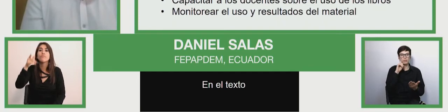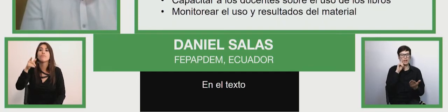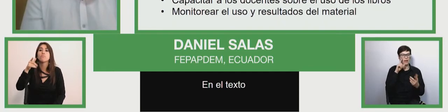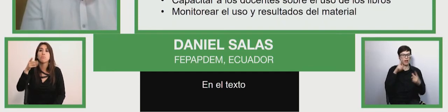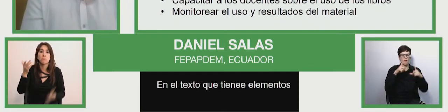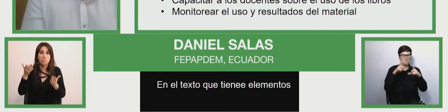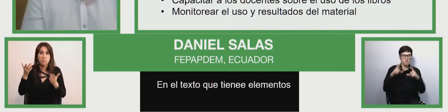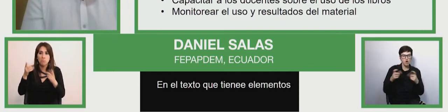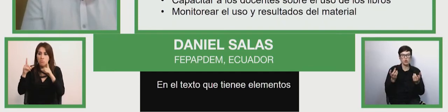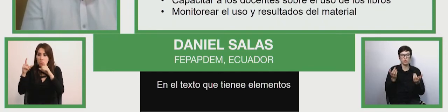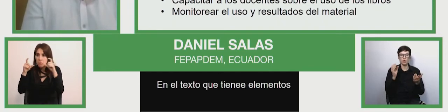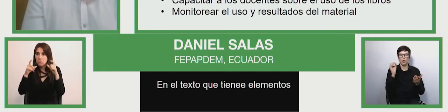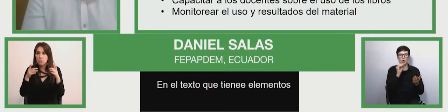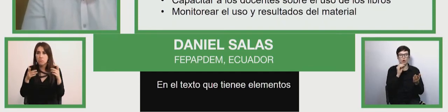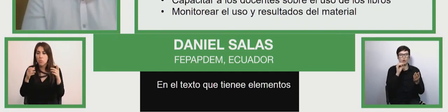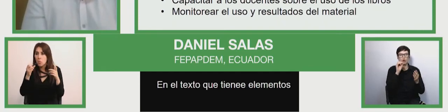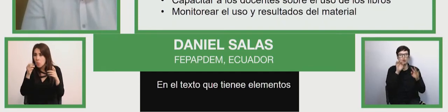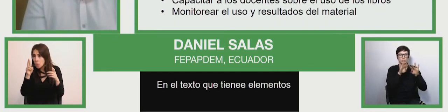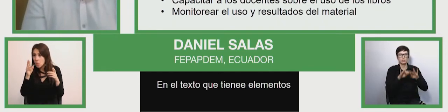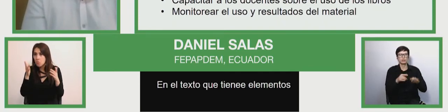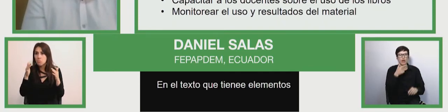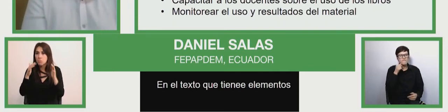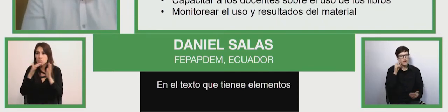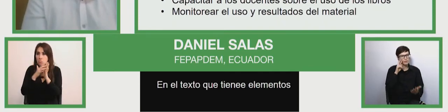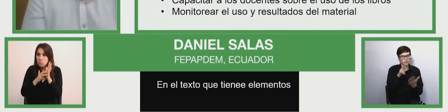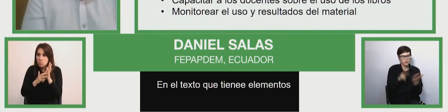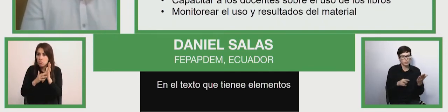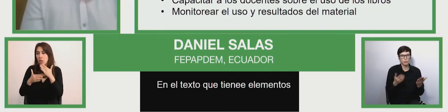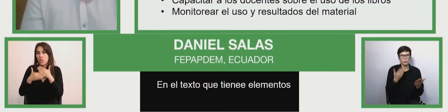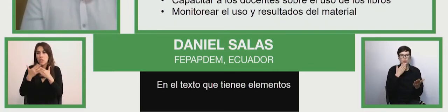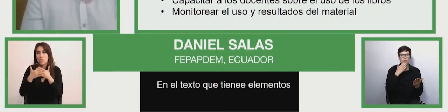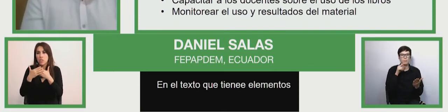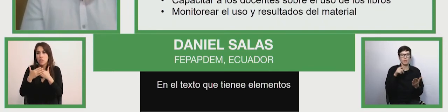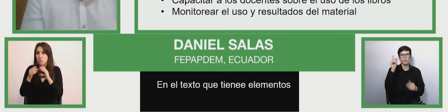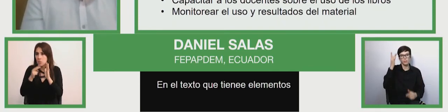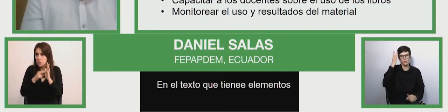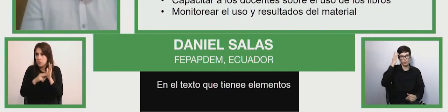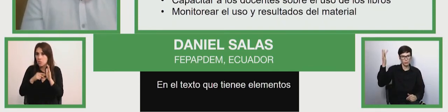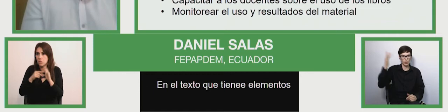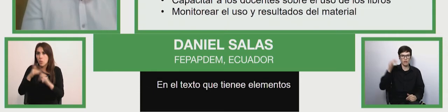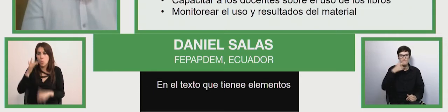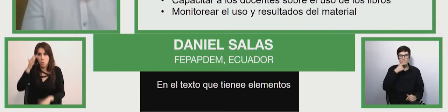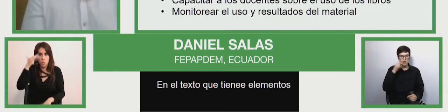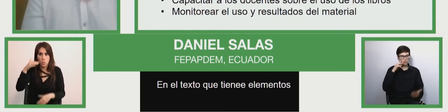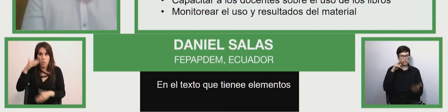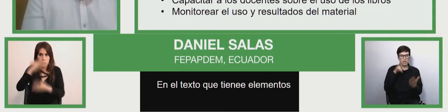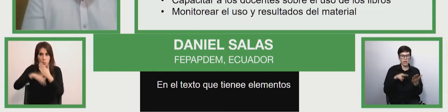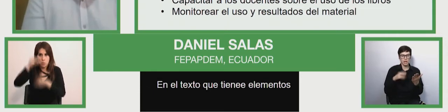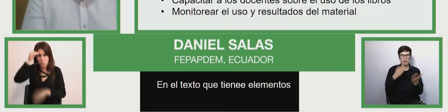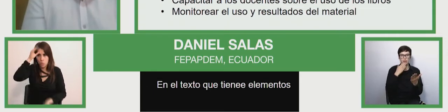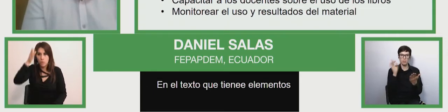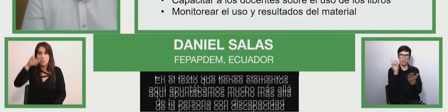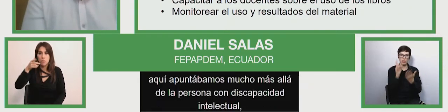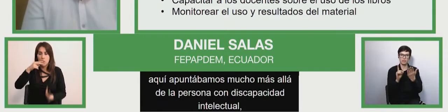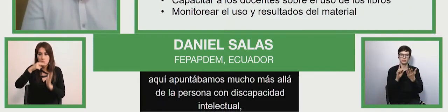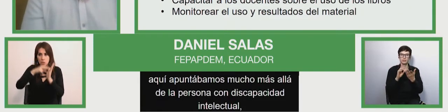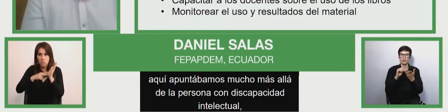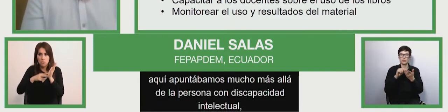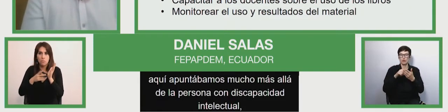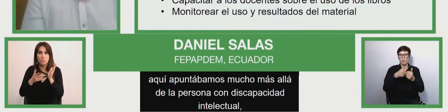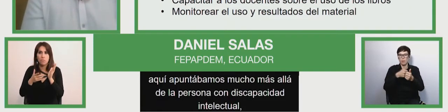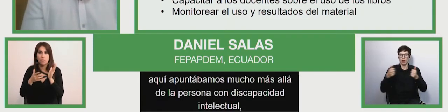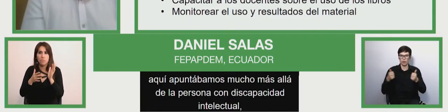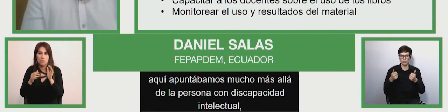readable books we aim much more go beyond those aiming at people beyond intellectual disability the curricular design